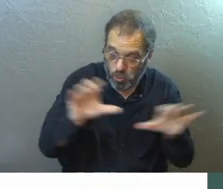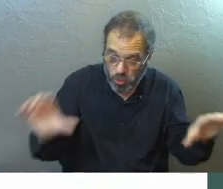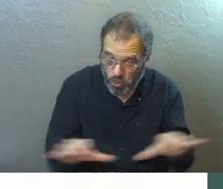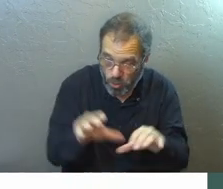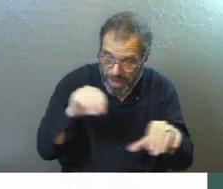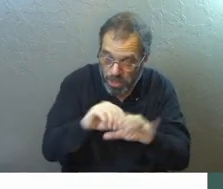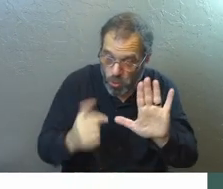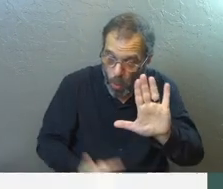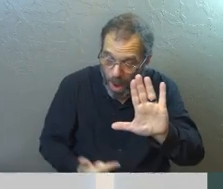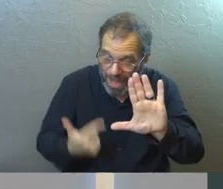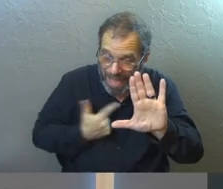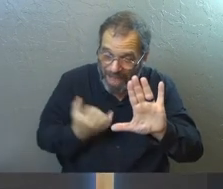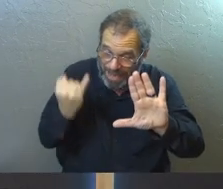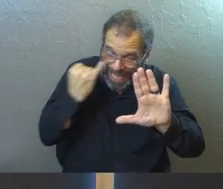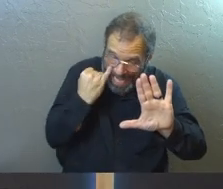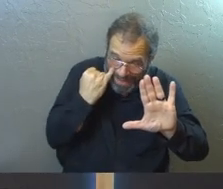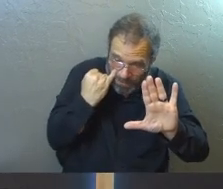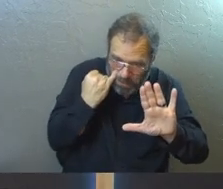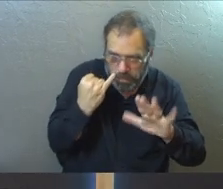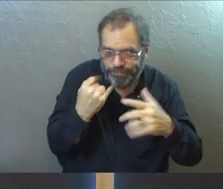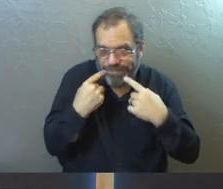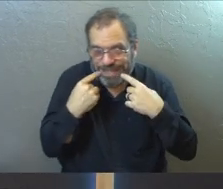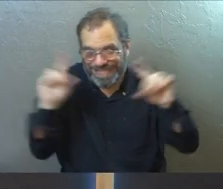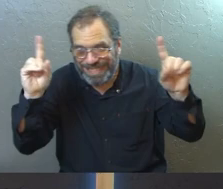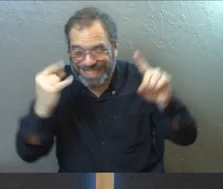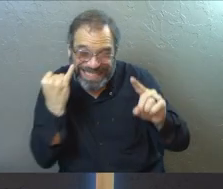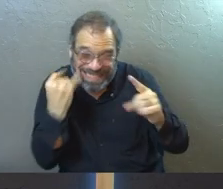you do in your life, if you can pull one off.